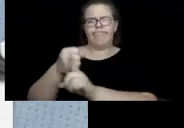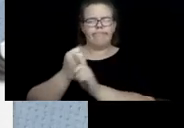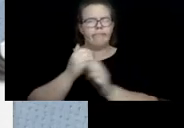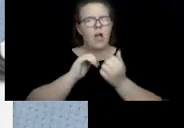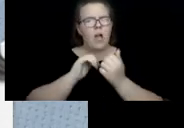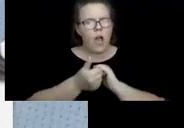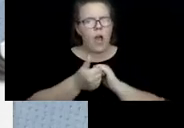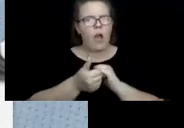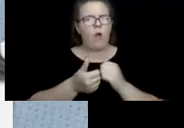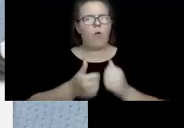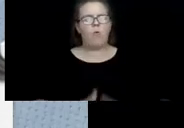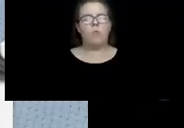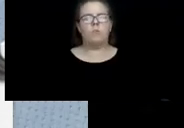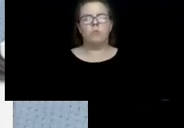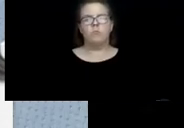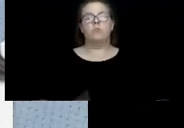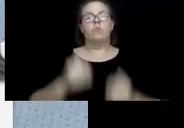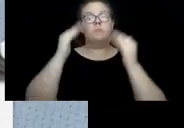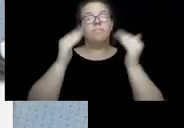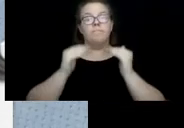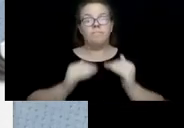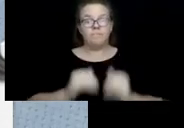services. So I think I need to see the next slide.